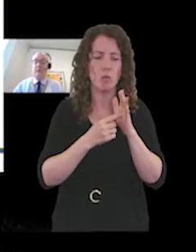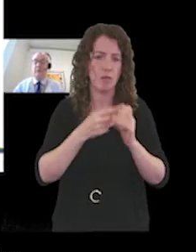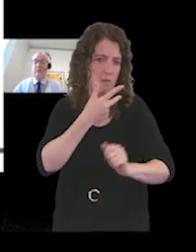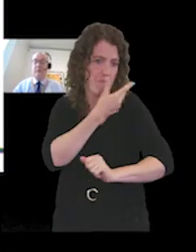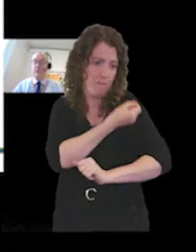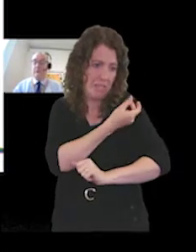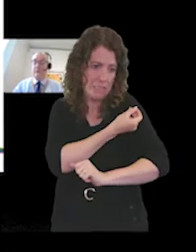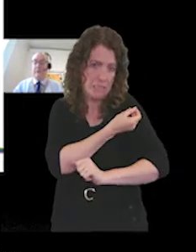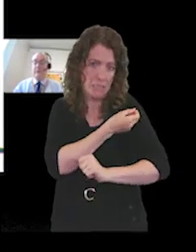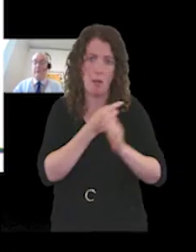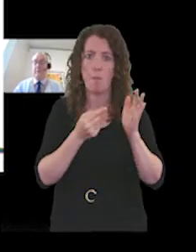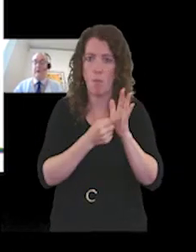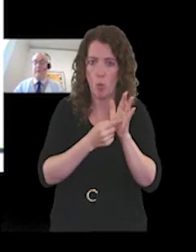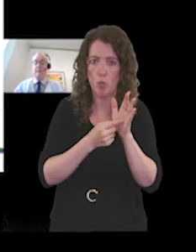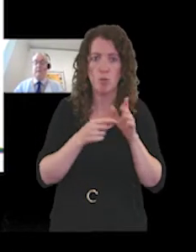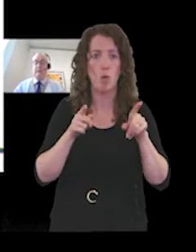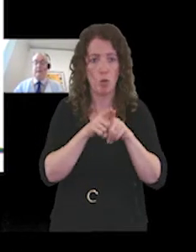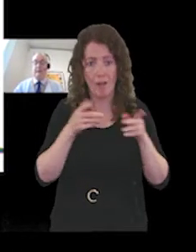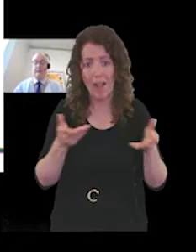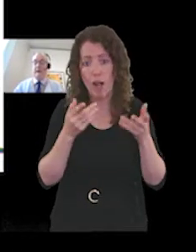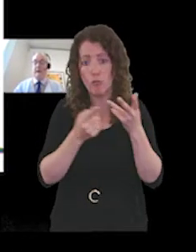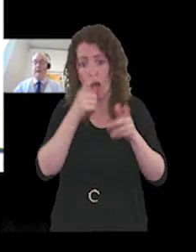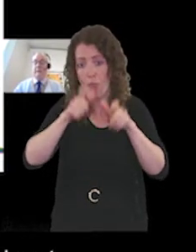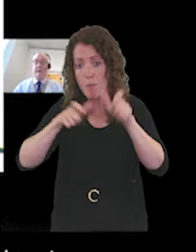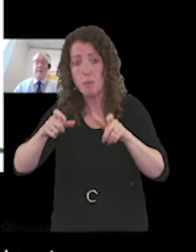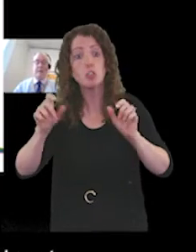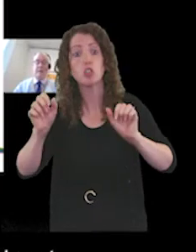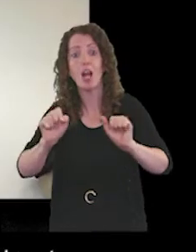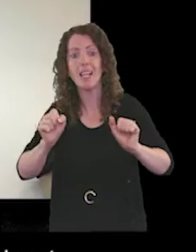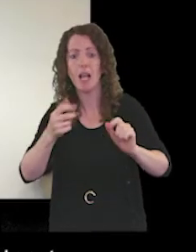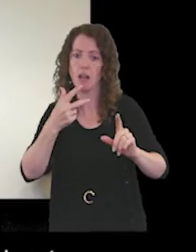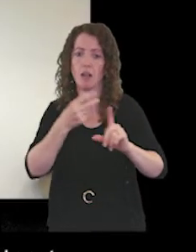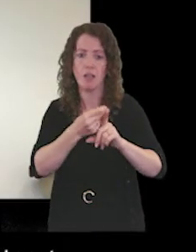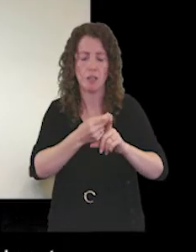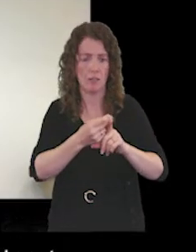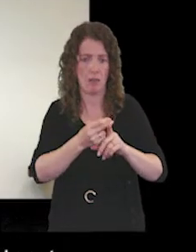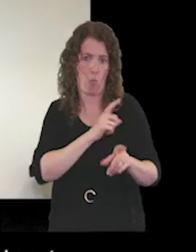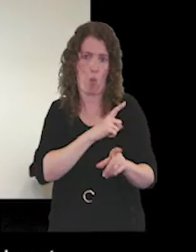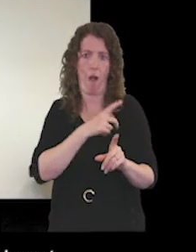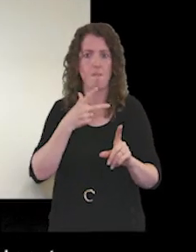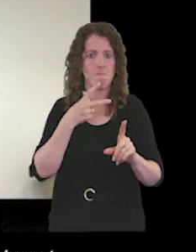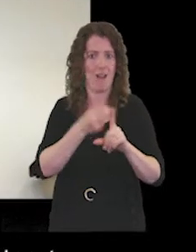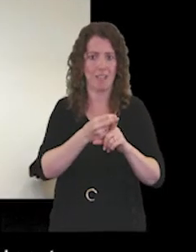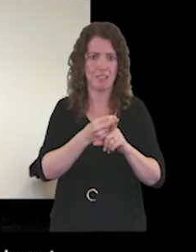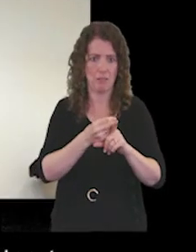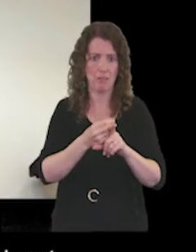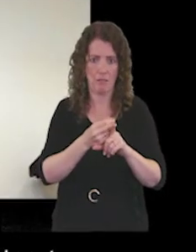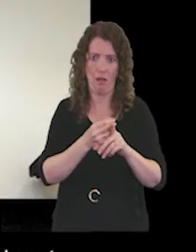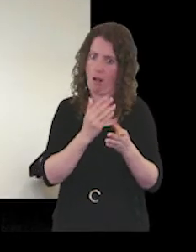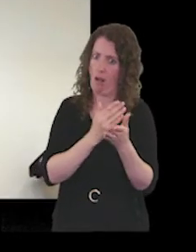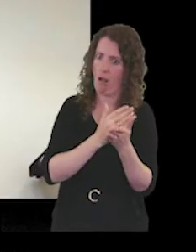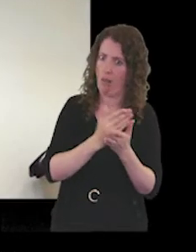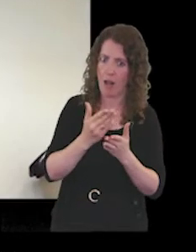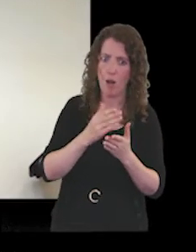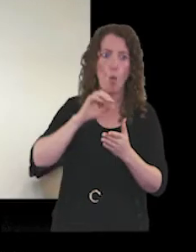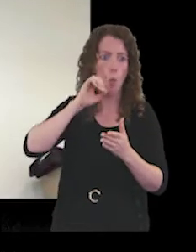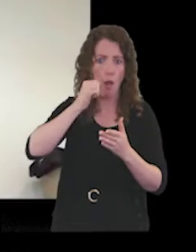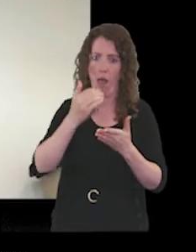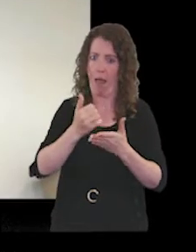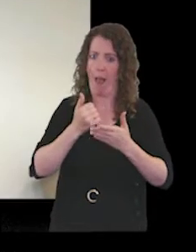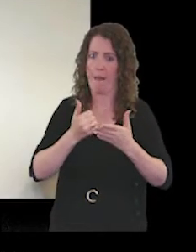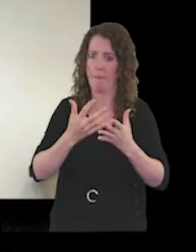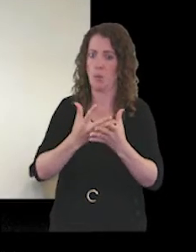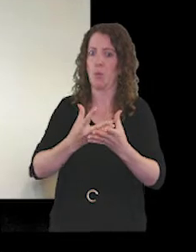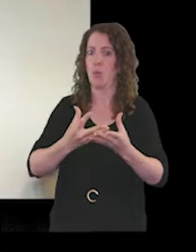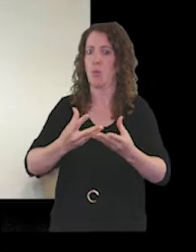and to encourage others to do so if they haven't already uh the vaccine is clearly a big part of our way out of the pandemic and the best way